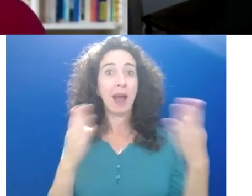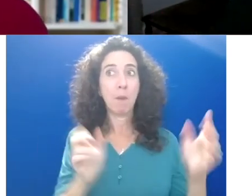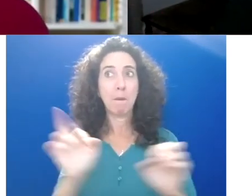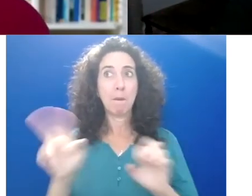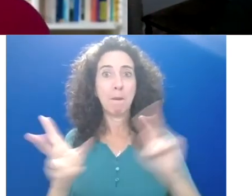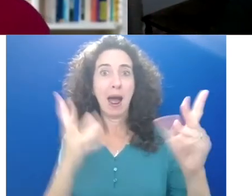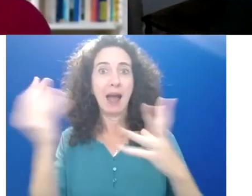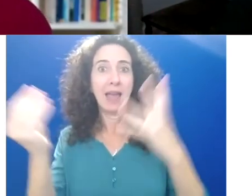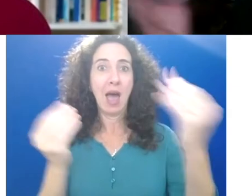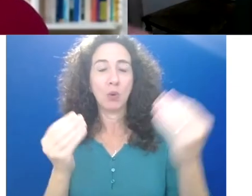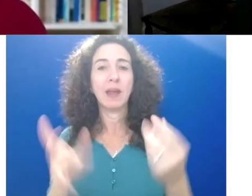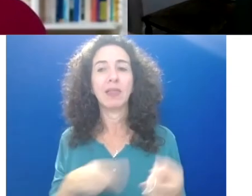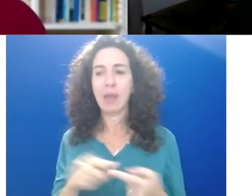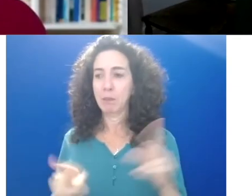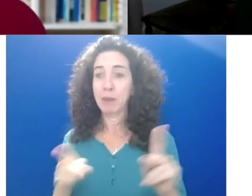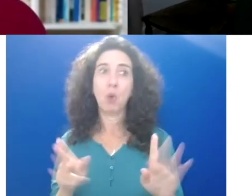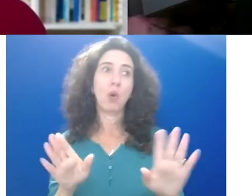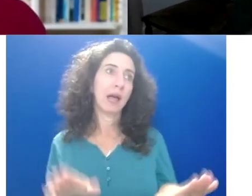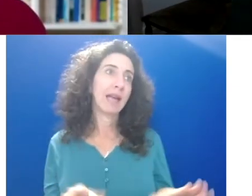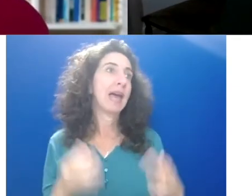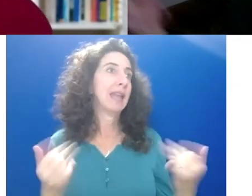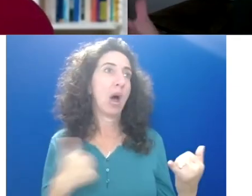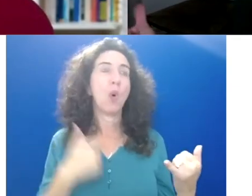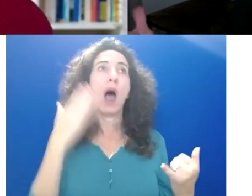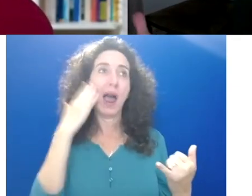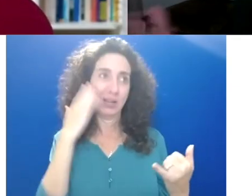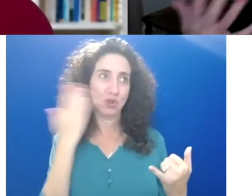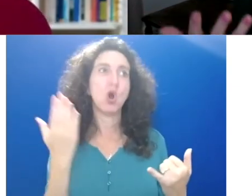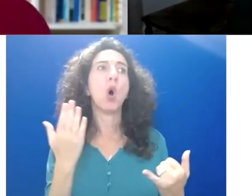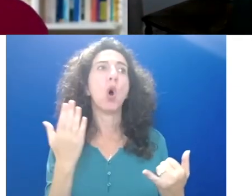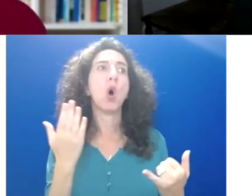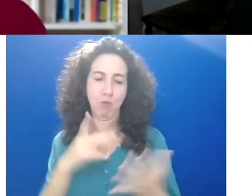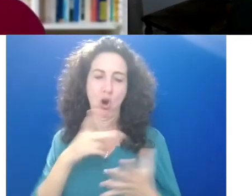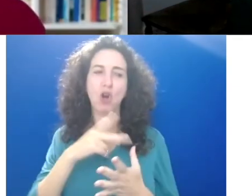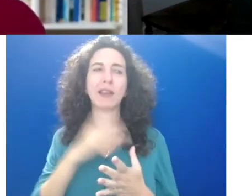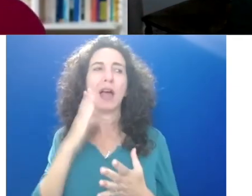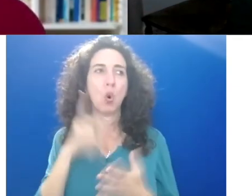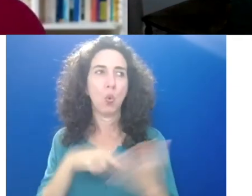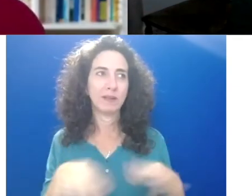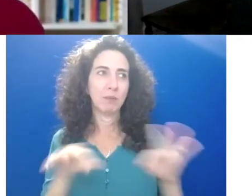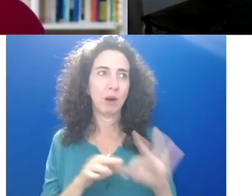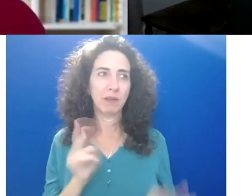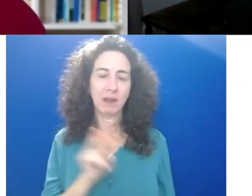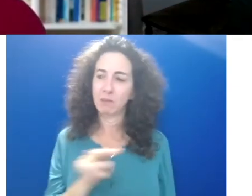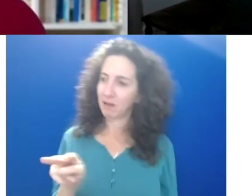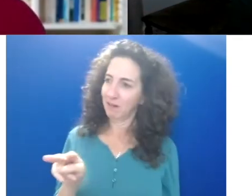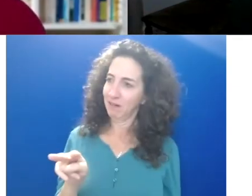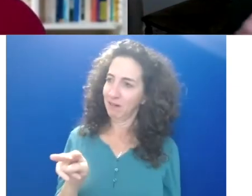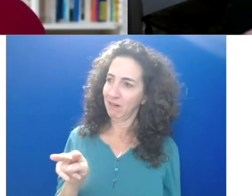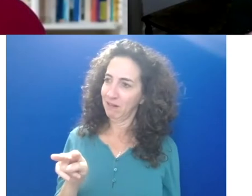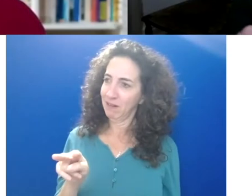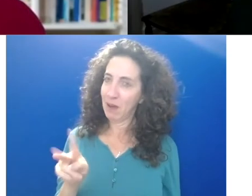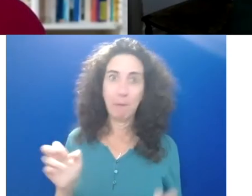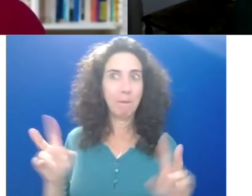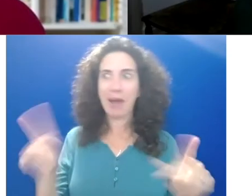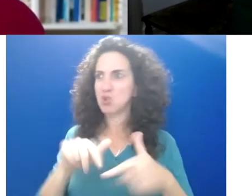I know what's important to me. It's like, apparently everything is important to us because we're running around like crazy people, which makes sense because we're so deprived. But for me personally, it's been useful